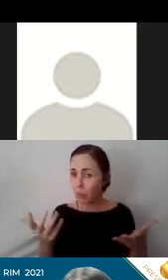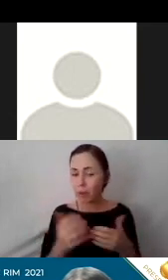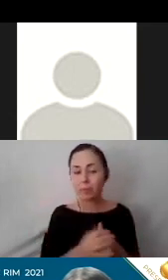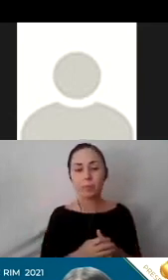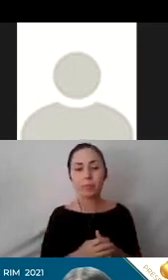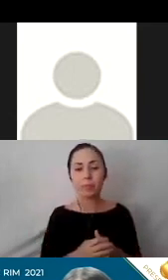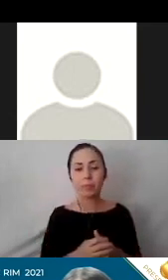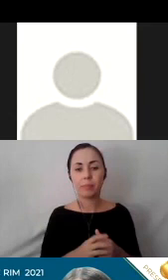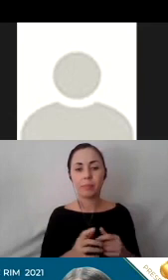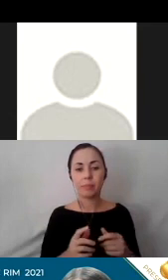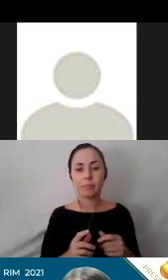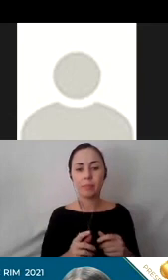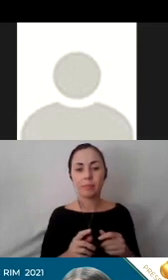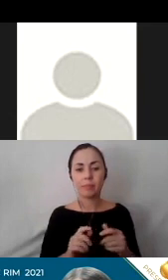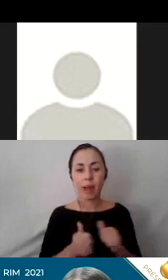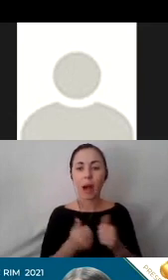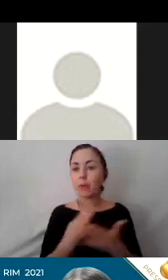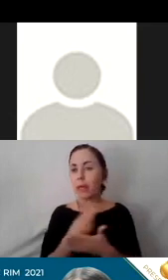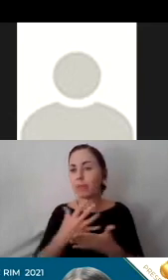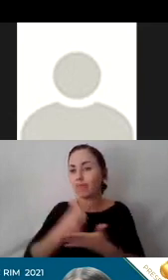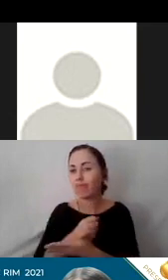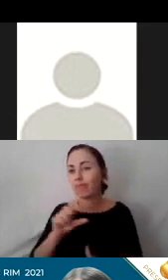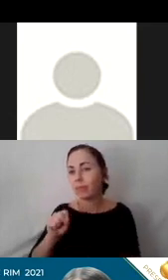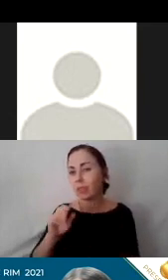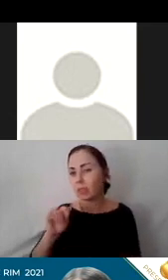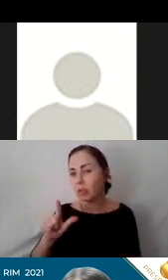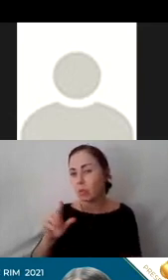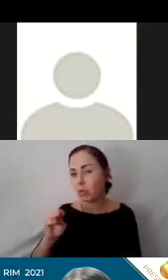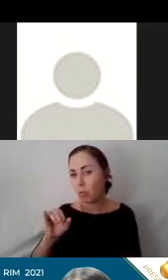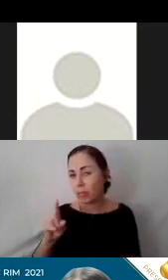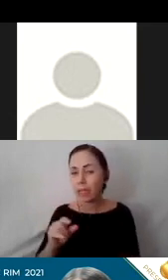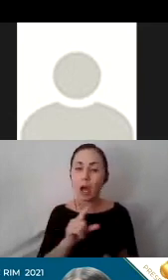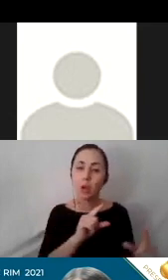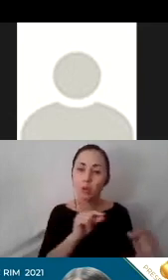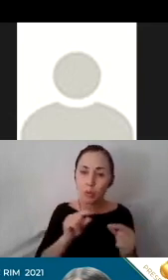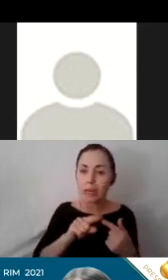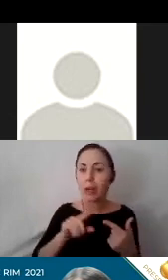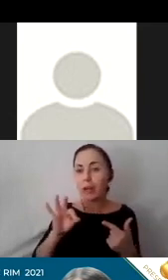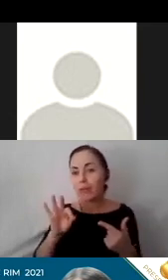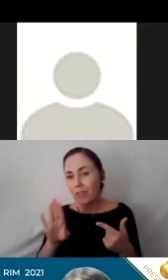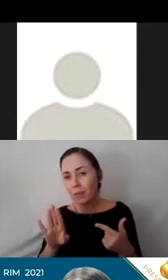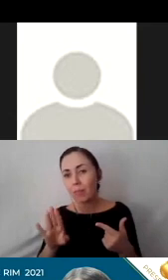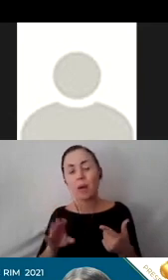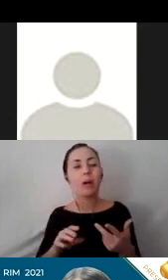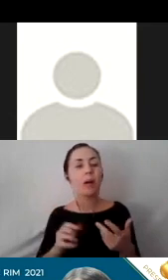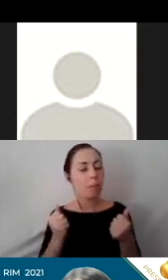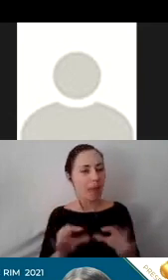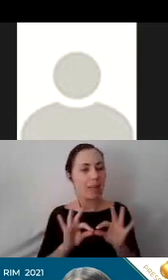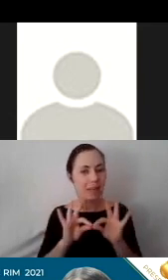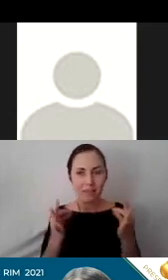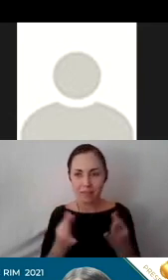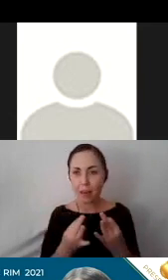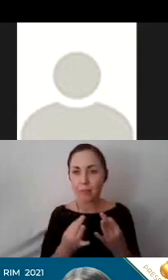ways that they've been using social media. For example, Twitter, Facebook, a lot of families have been enjoying a lot of